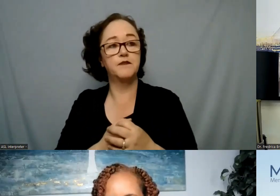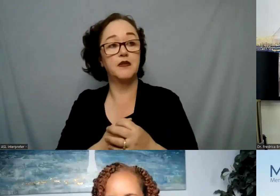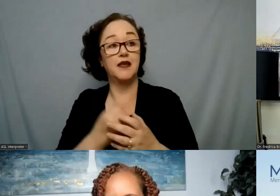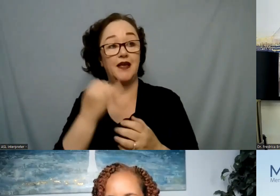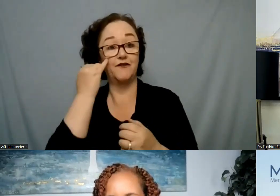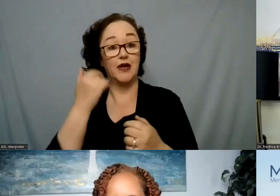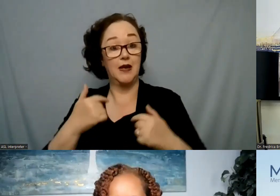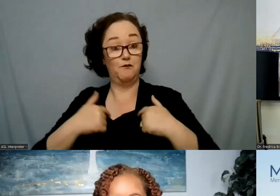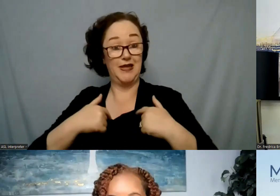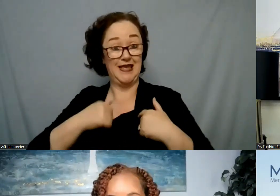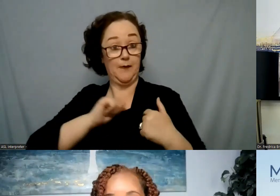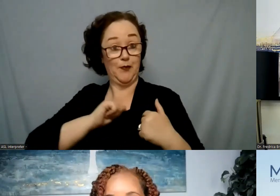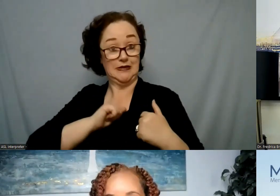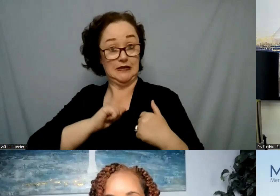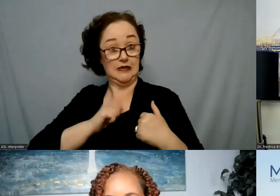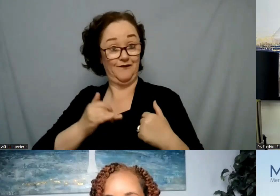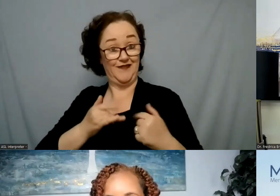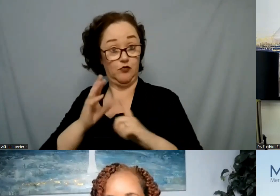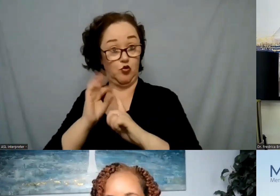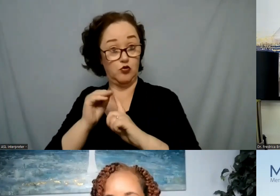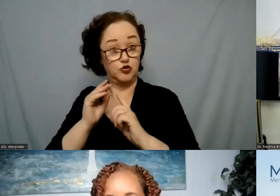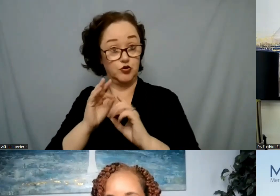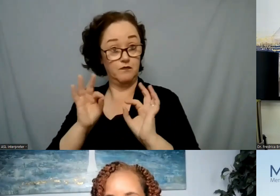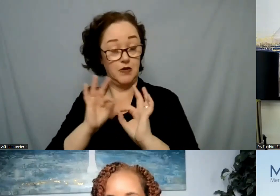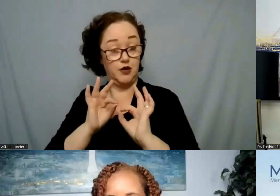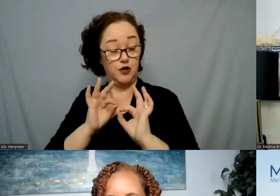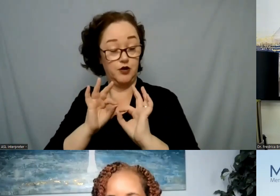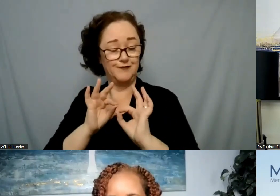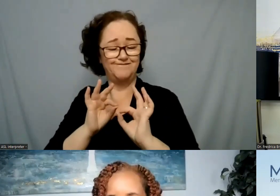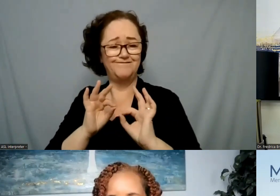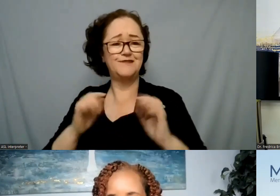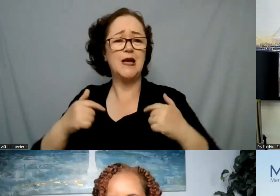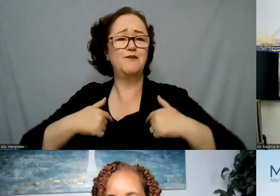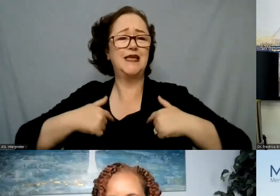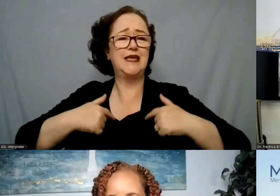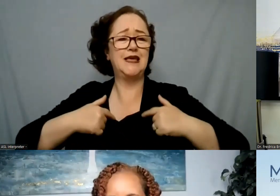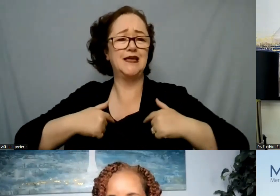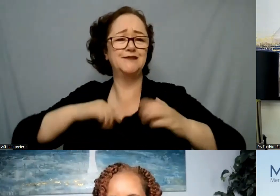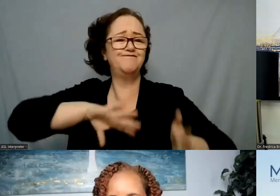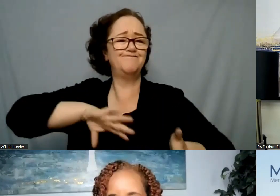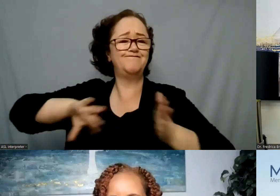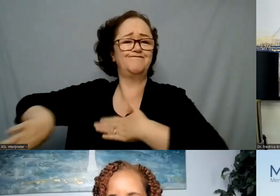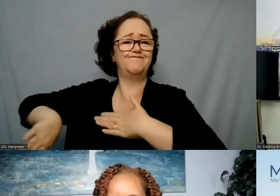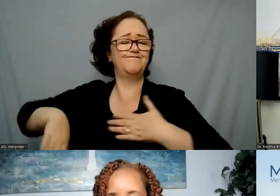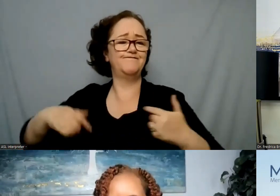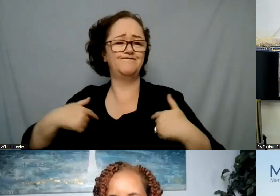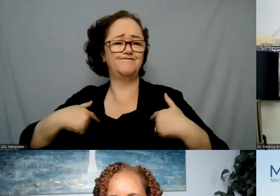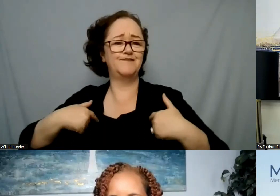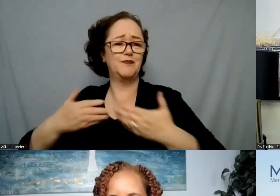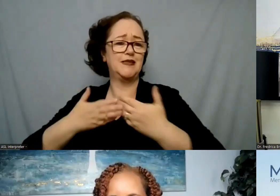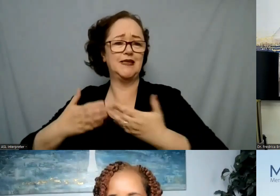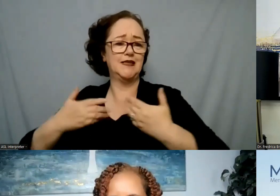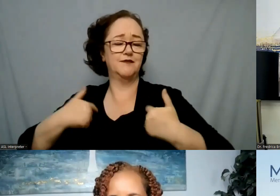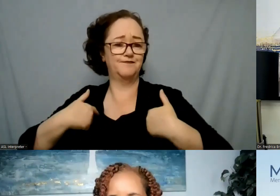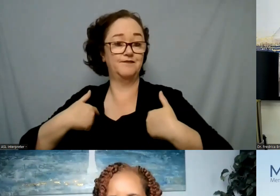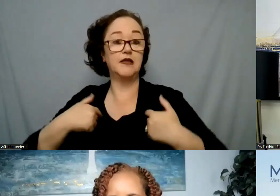believe culture matters really does not matter because it's not about me and my thought as a clinician but it is about what's important to that